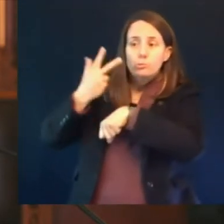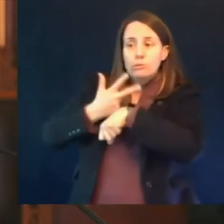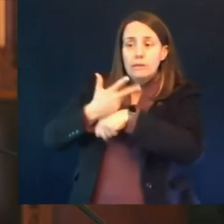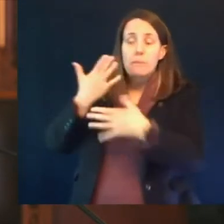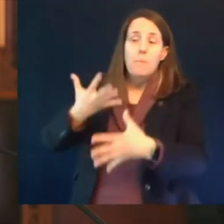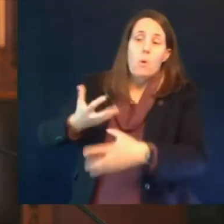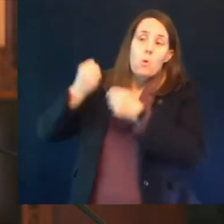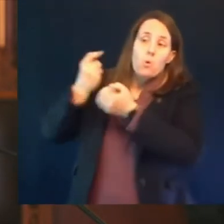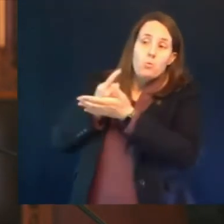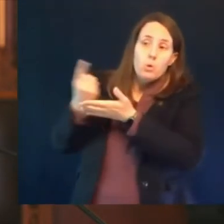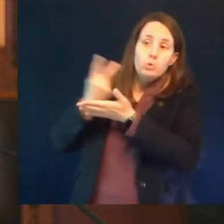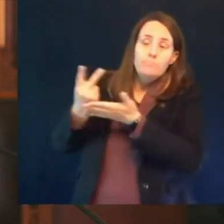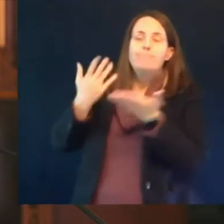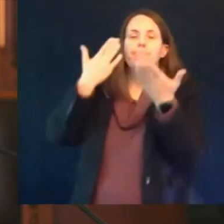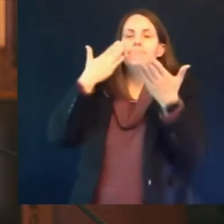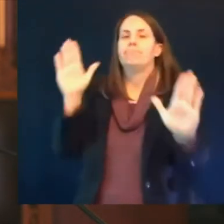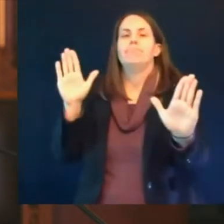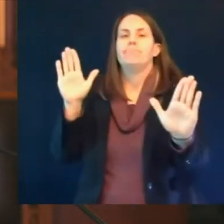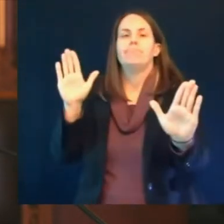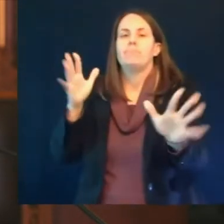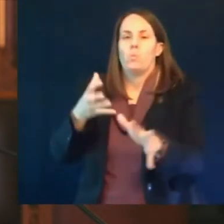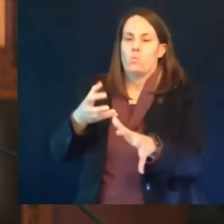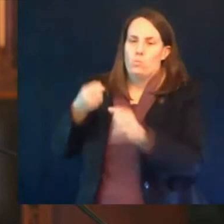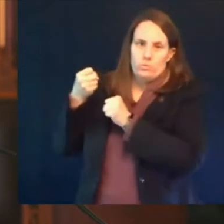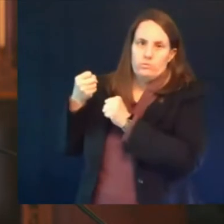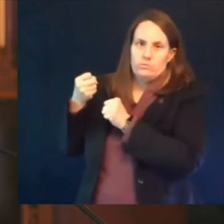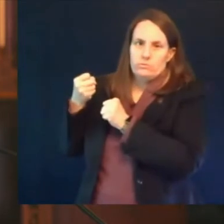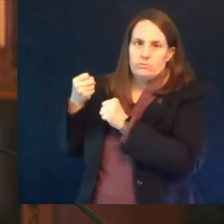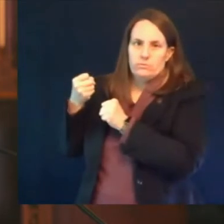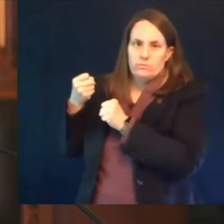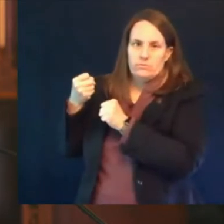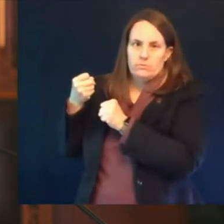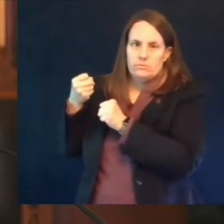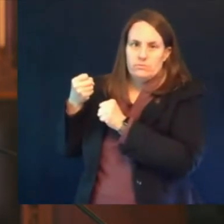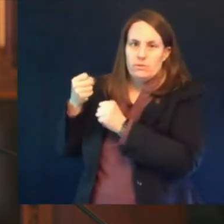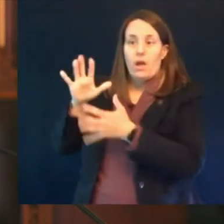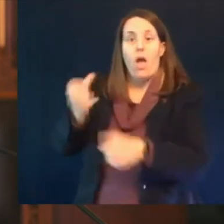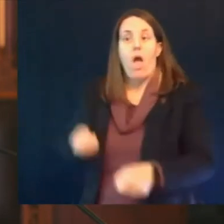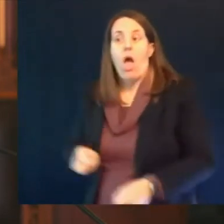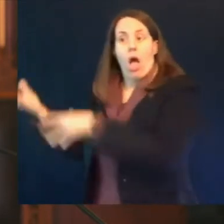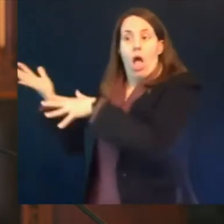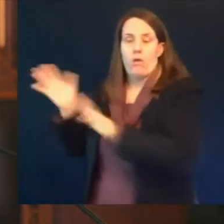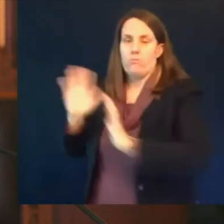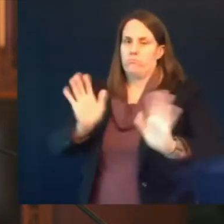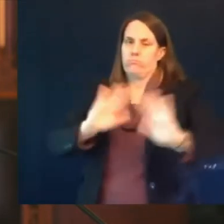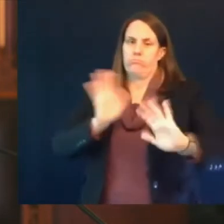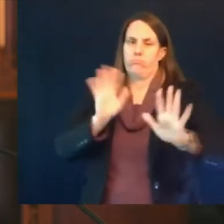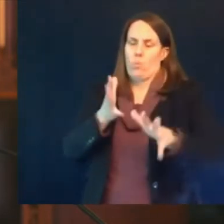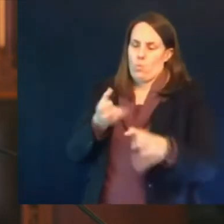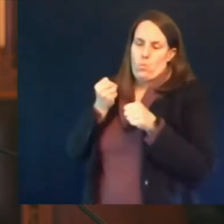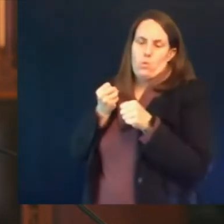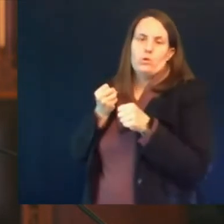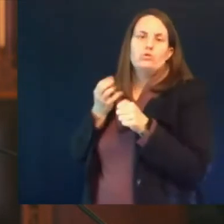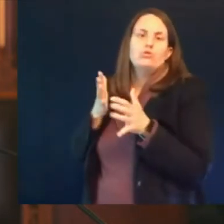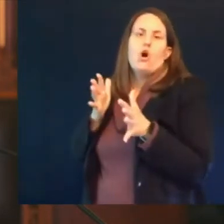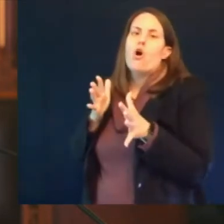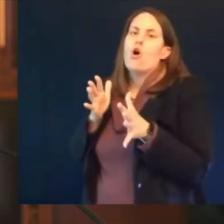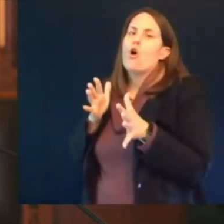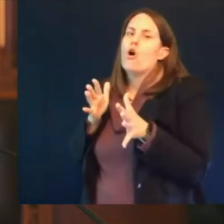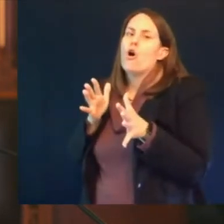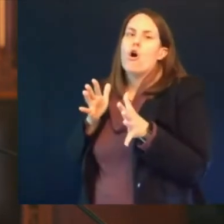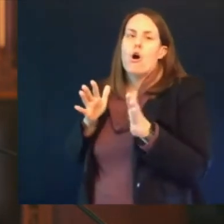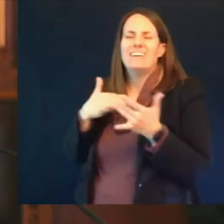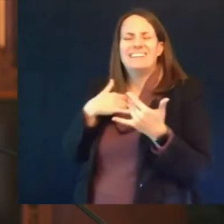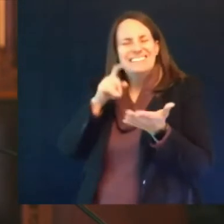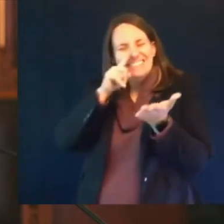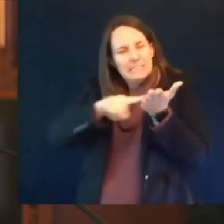you know depending on the analysis and we're hopeful that the safety analysis as as you've heard this is a very conservative